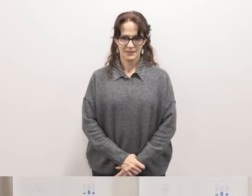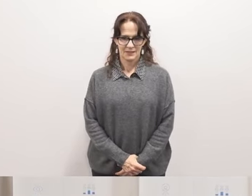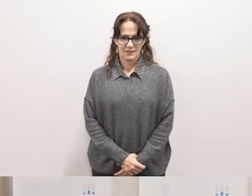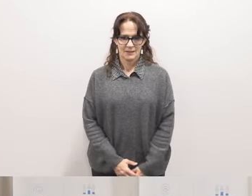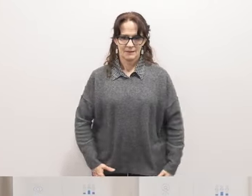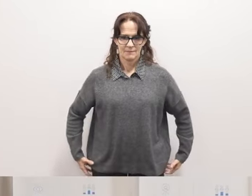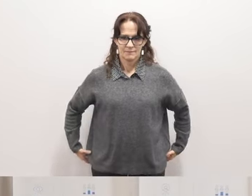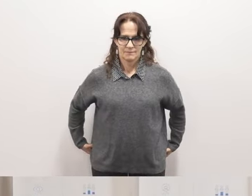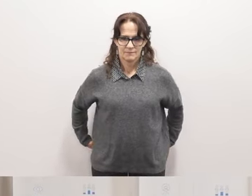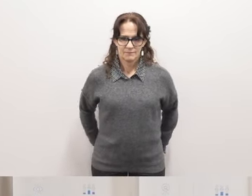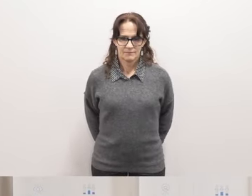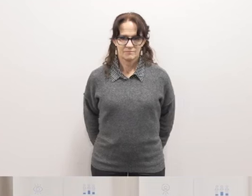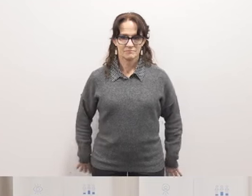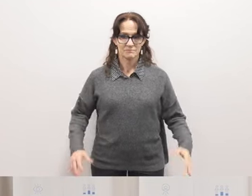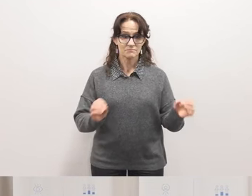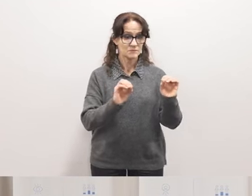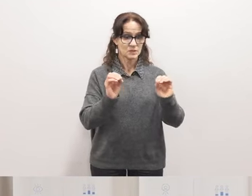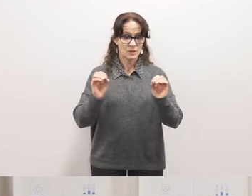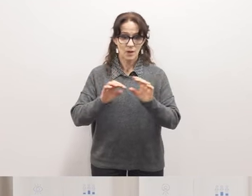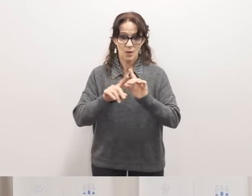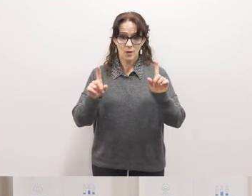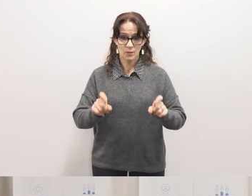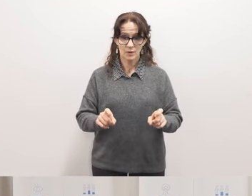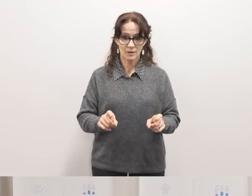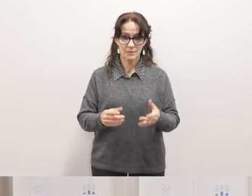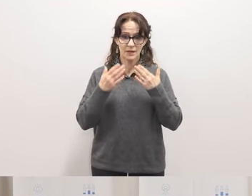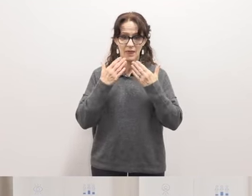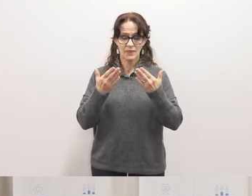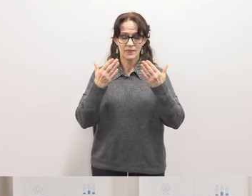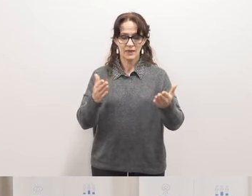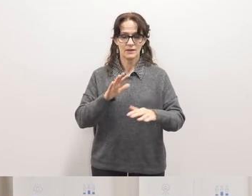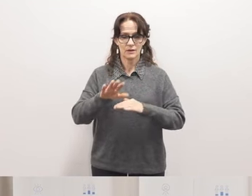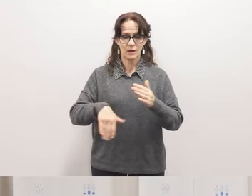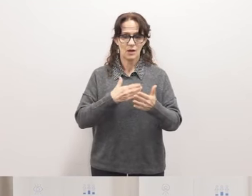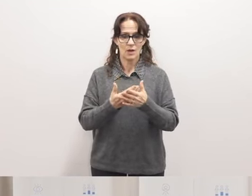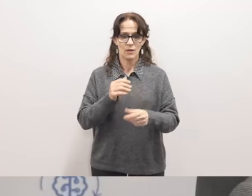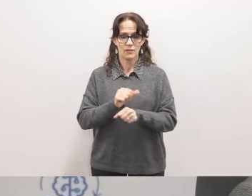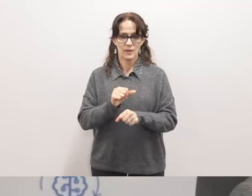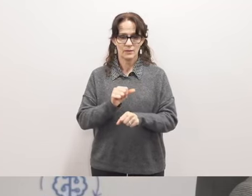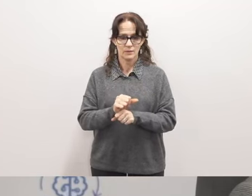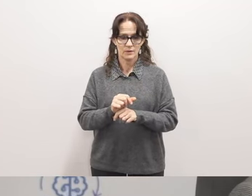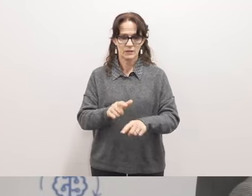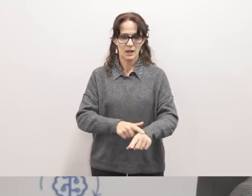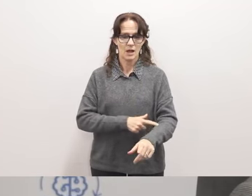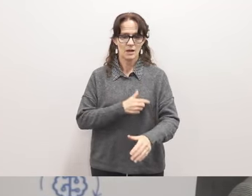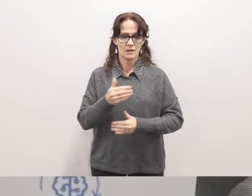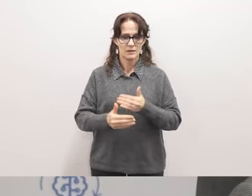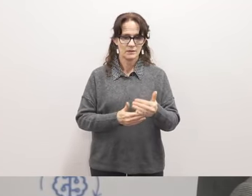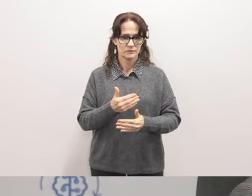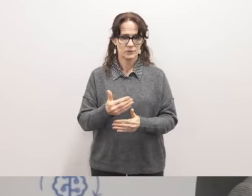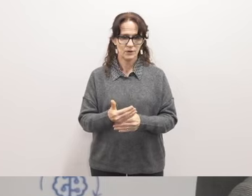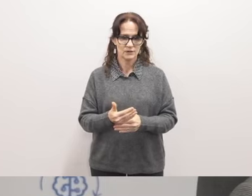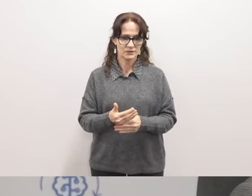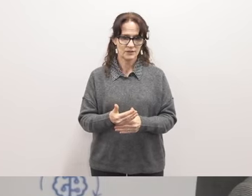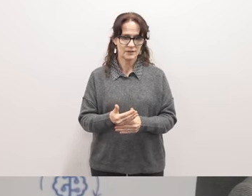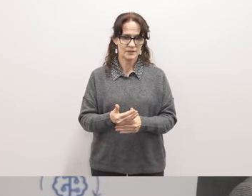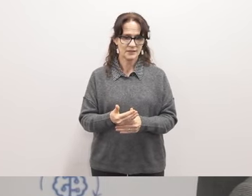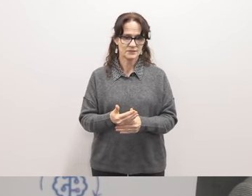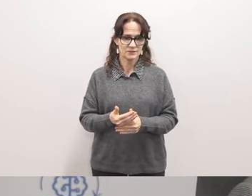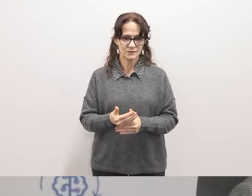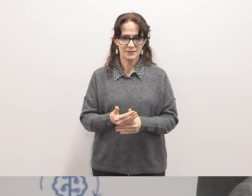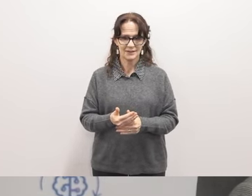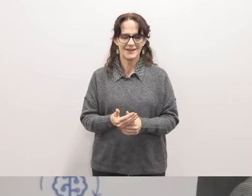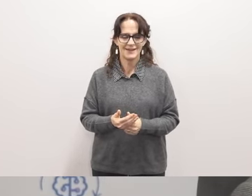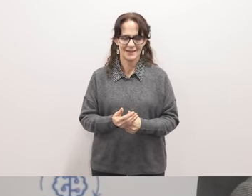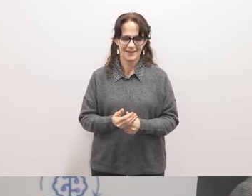i don't think we have any questions but i'd like to thank you for all that work i know it's a long process and i'm very happy to